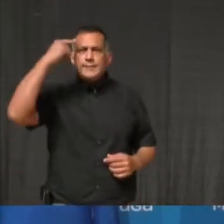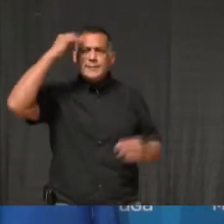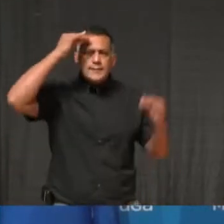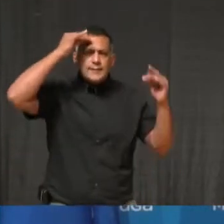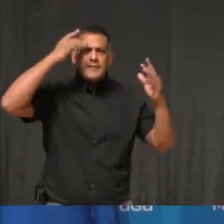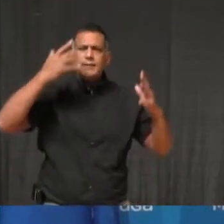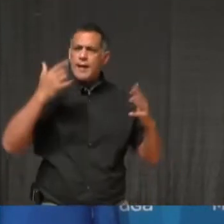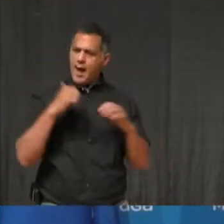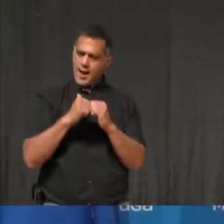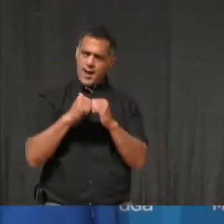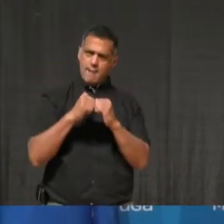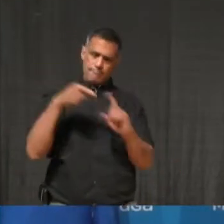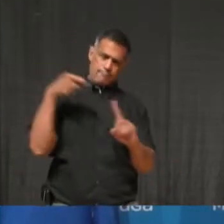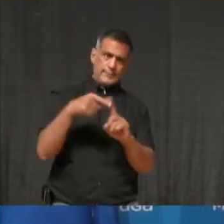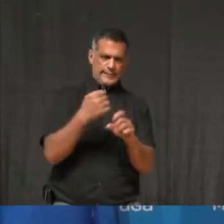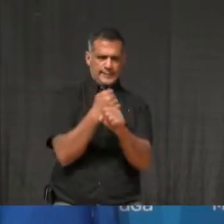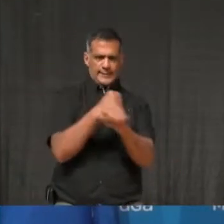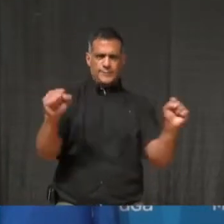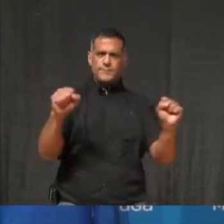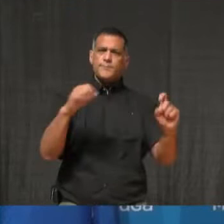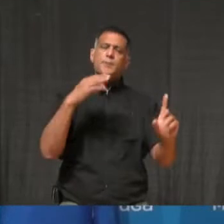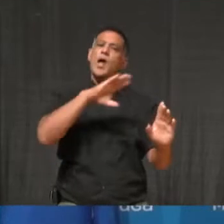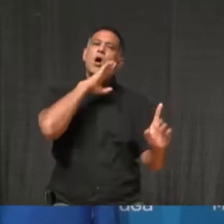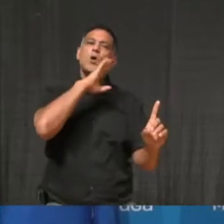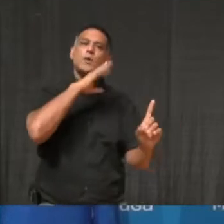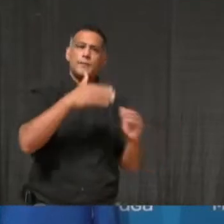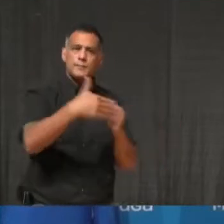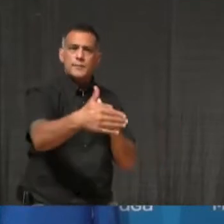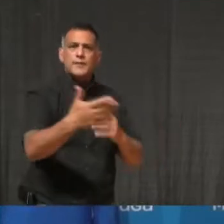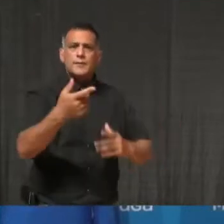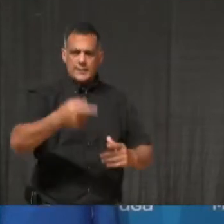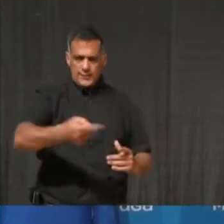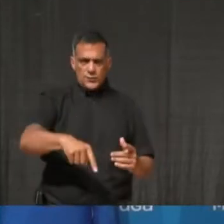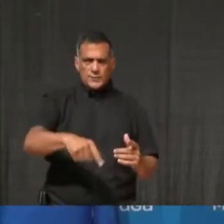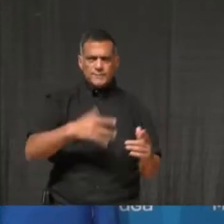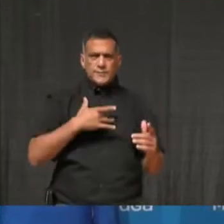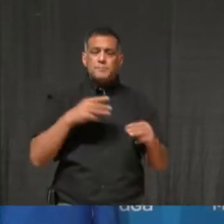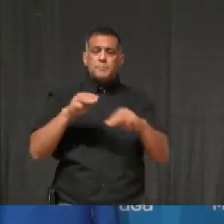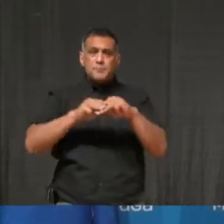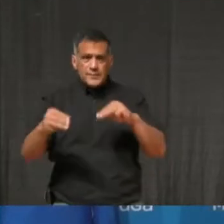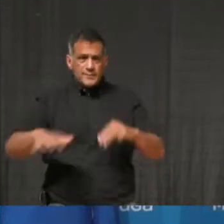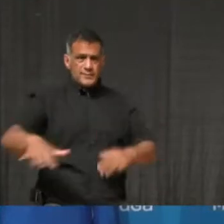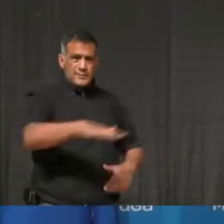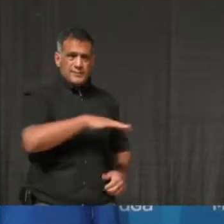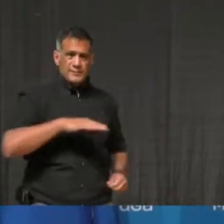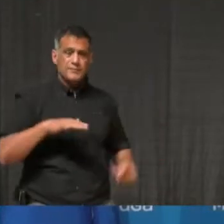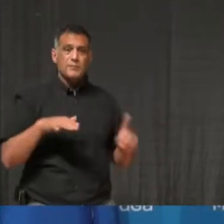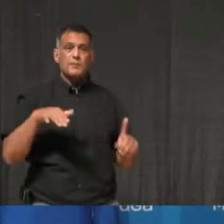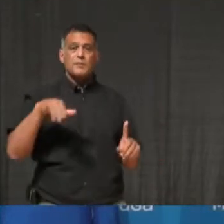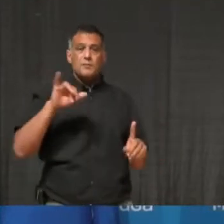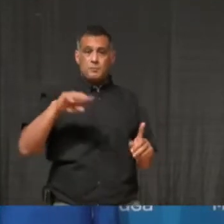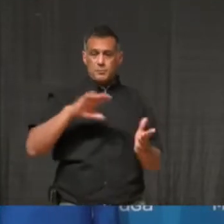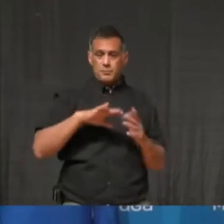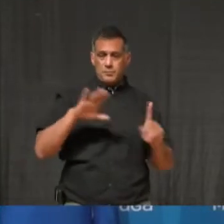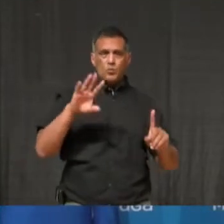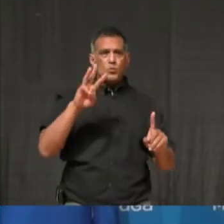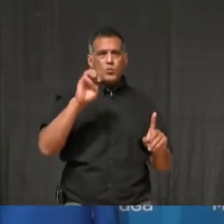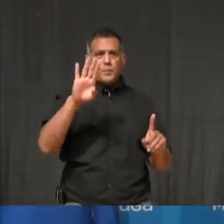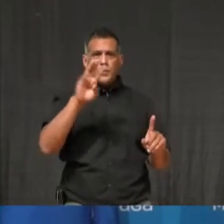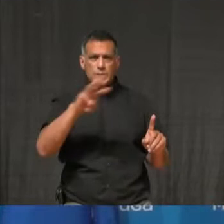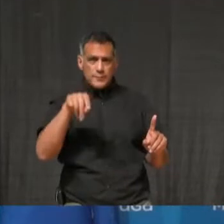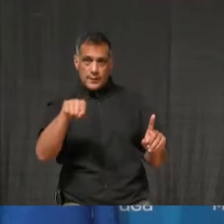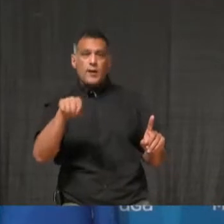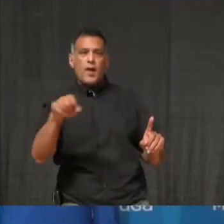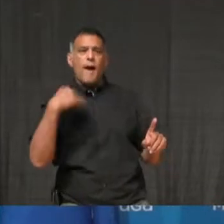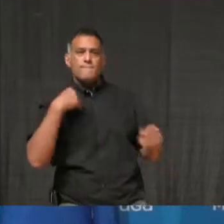have a look at the city's Facebook and Twitter page for ideas. At the end of the day, it's up to parents to make decisions in the best